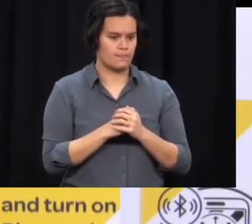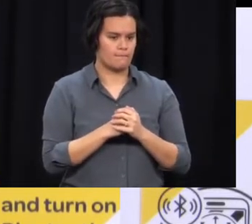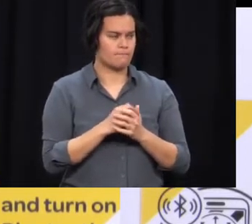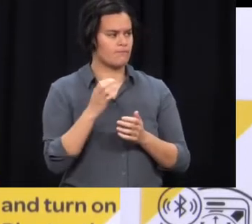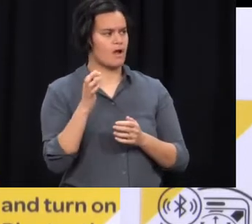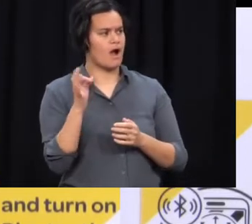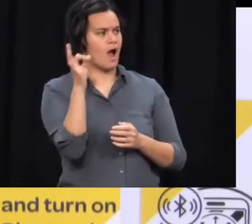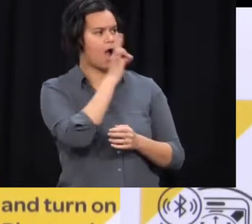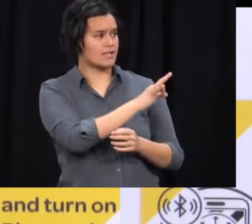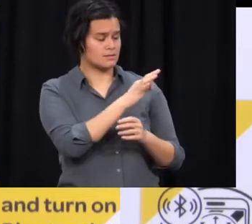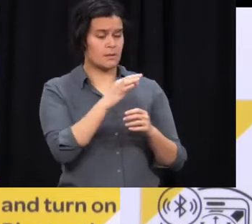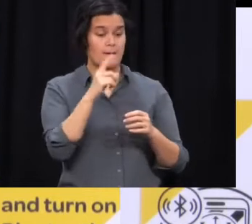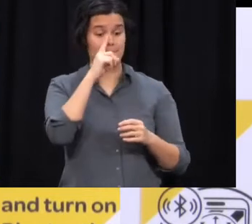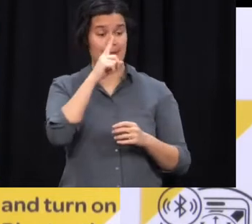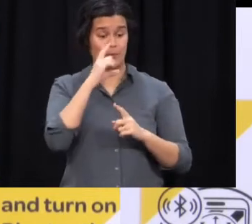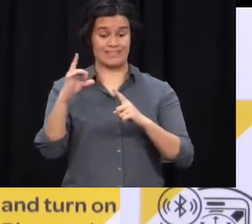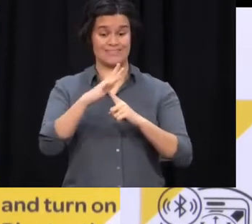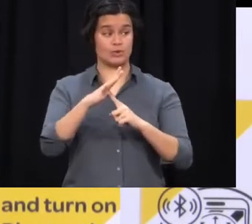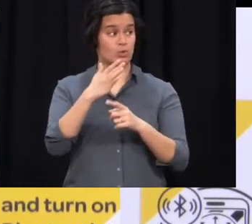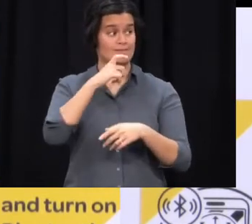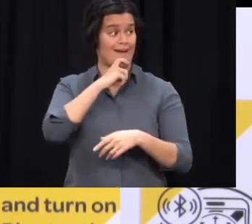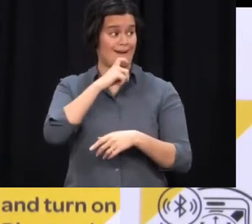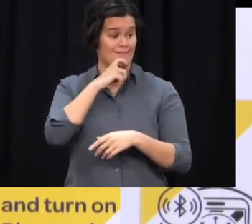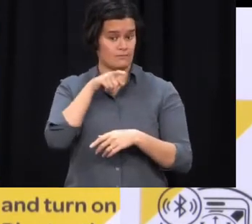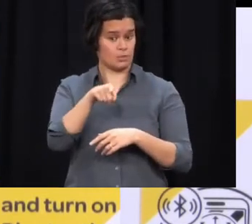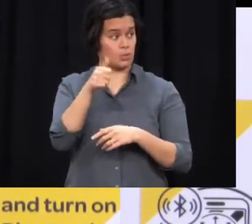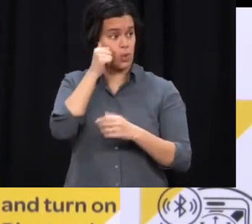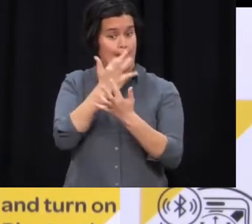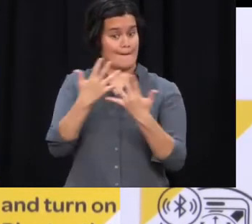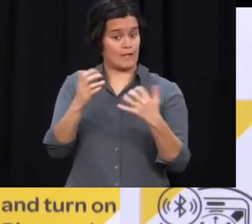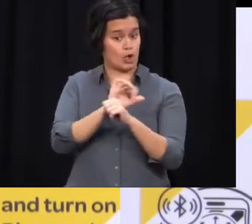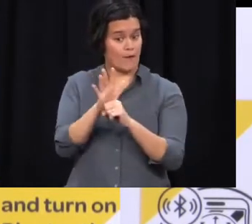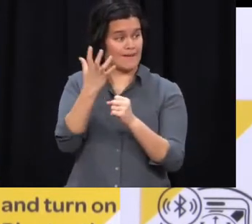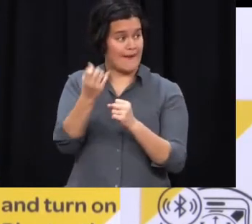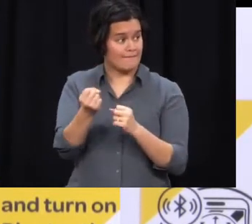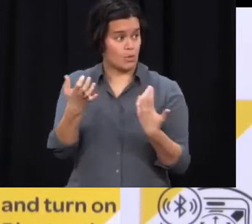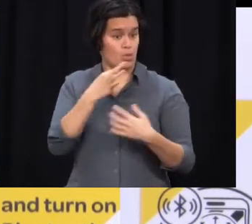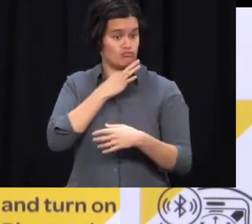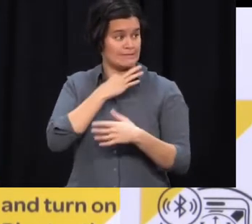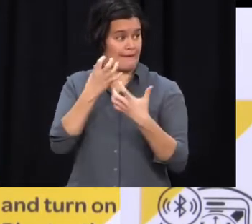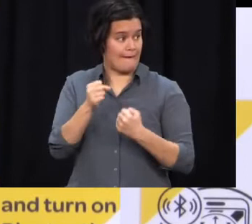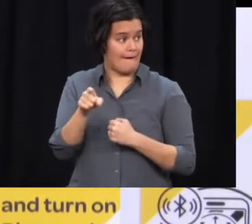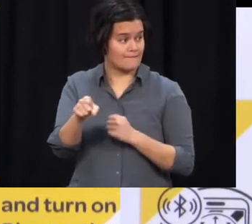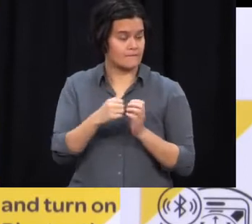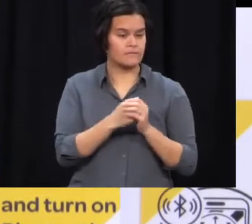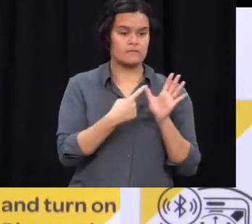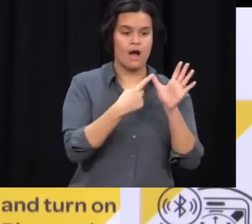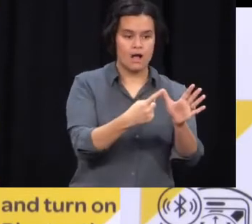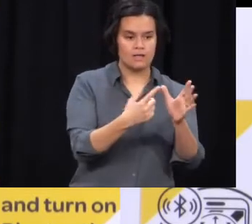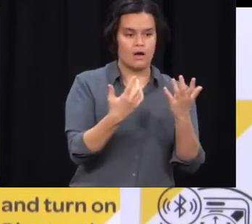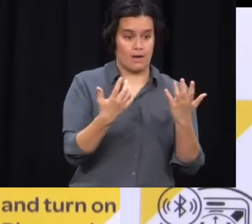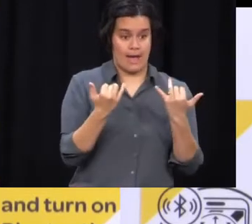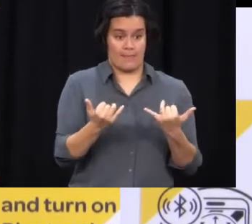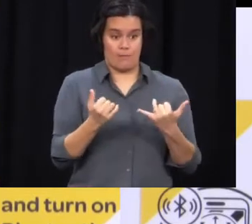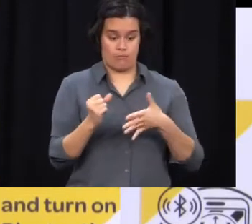No, not at this point. But what I would say is our teams are absolutely prioritising any of the contacts who are essential workers. So that's where the priority